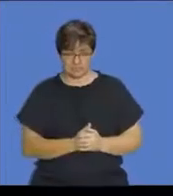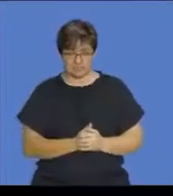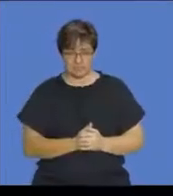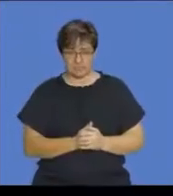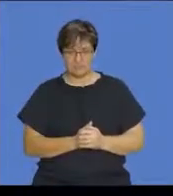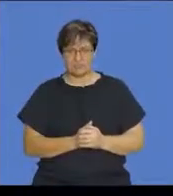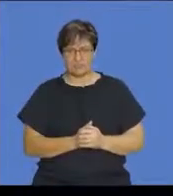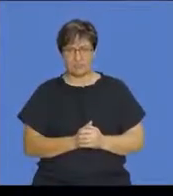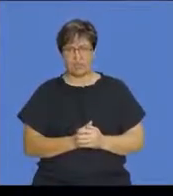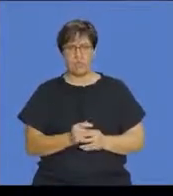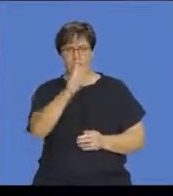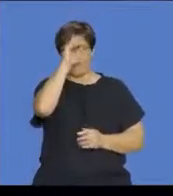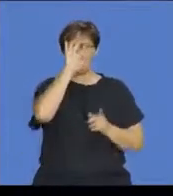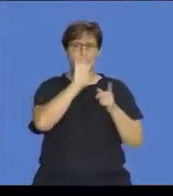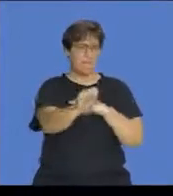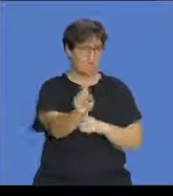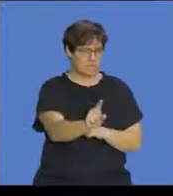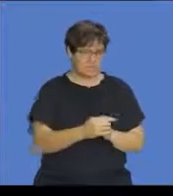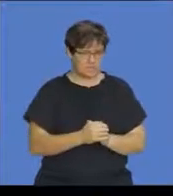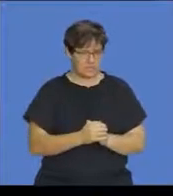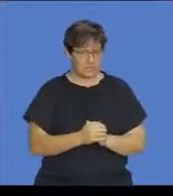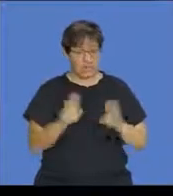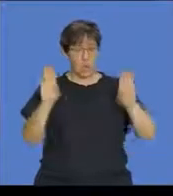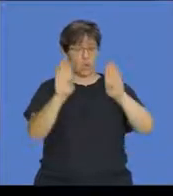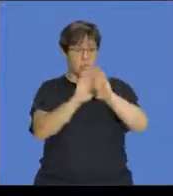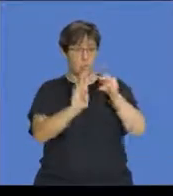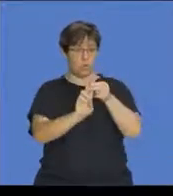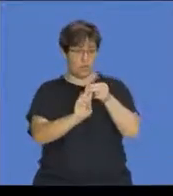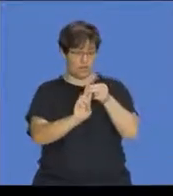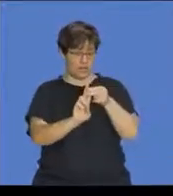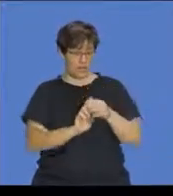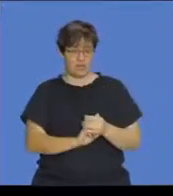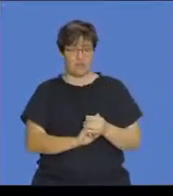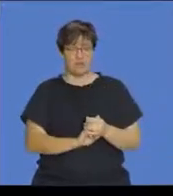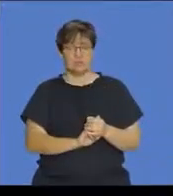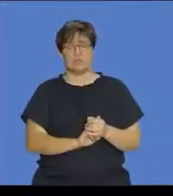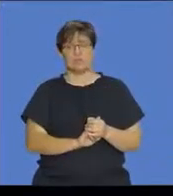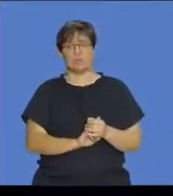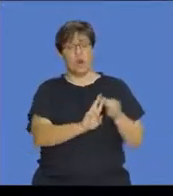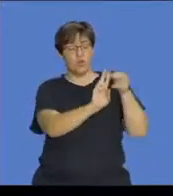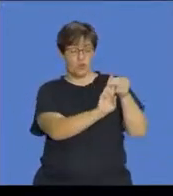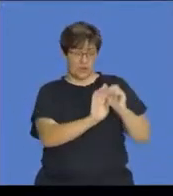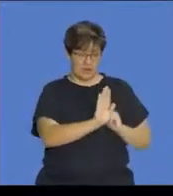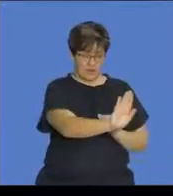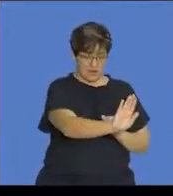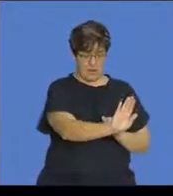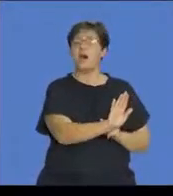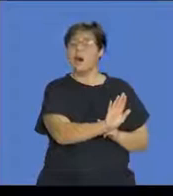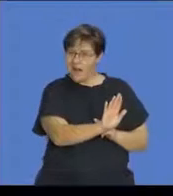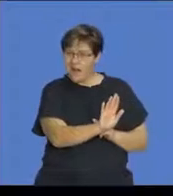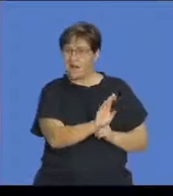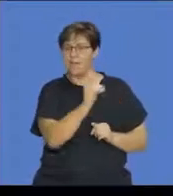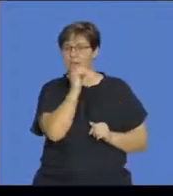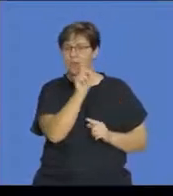And what we recognize is that in a union, we've got the interaction